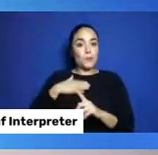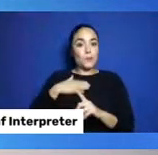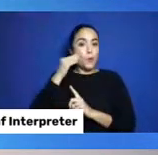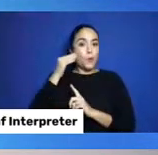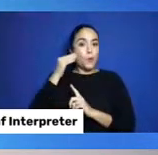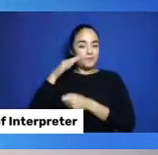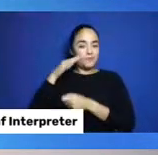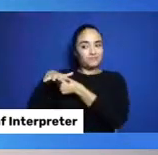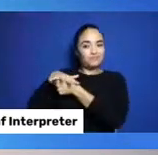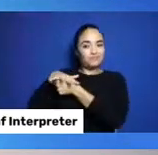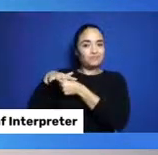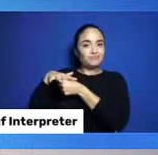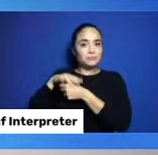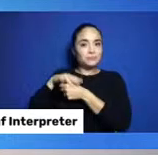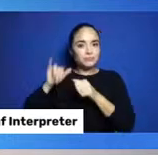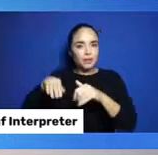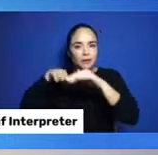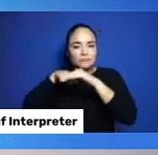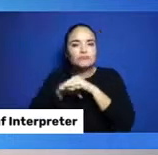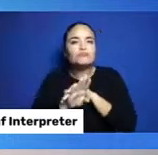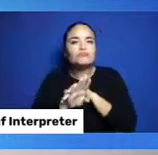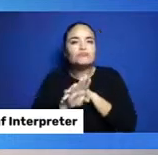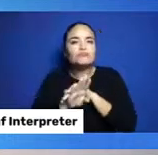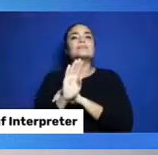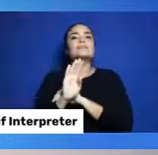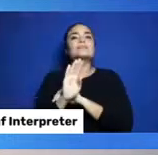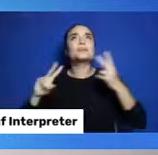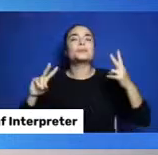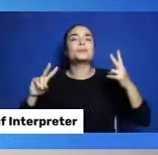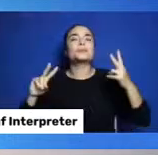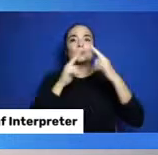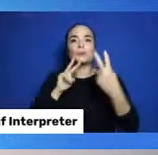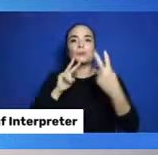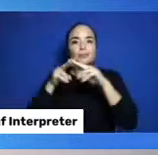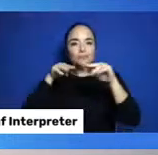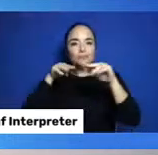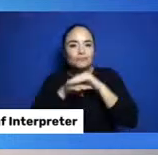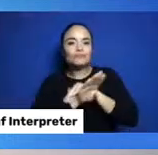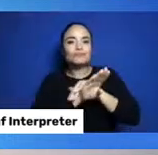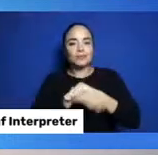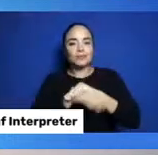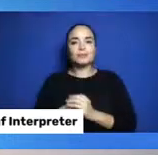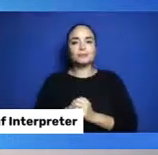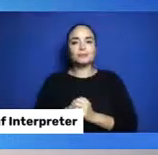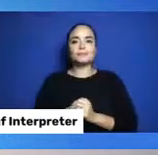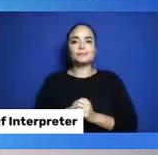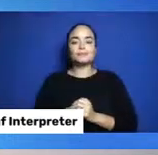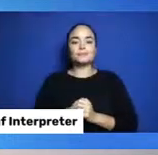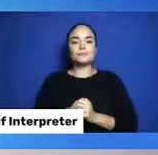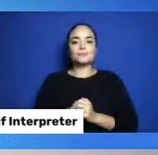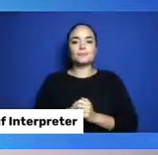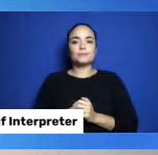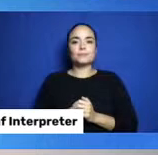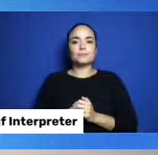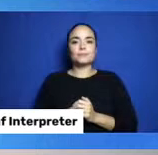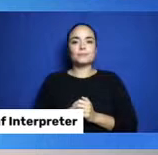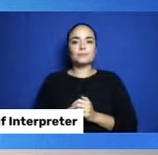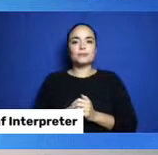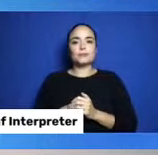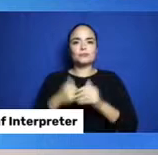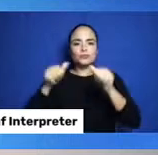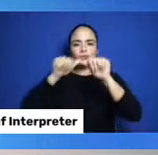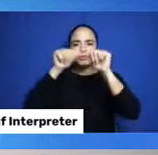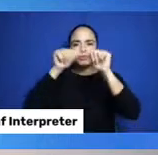of the inside of a teepee in a moment. Let's take a look. What shapes do we see when we look at this teepee?